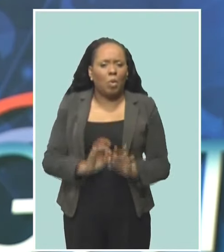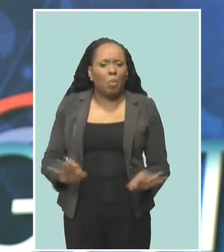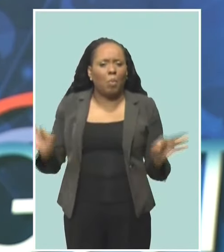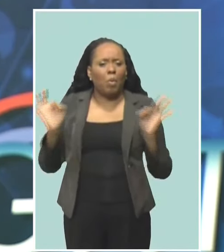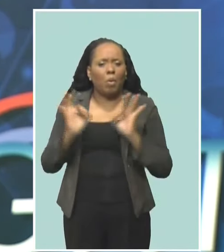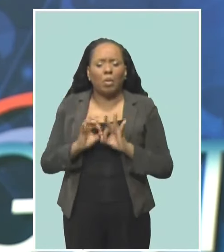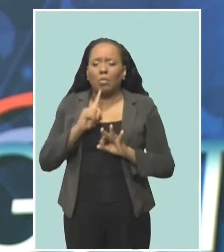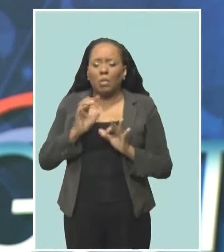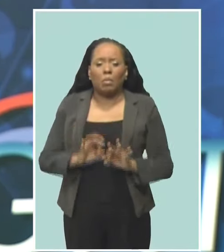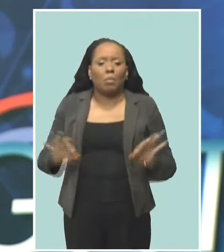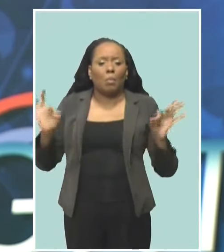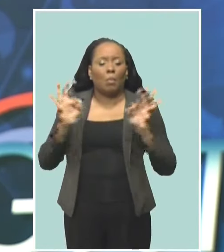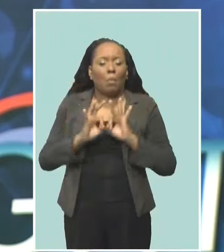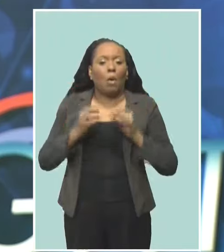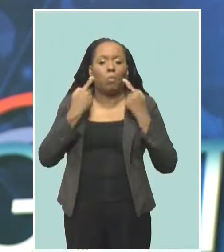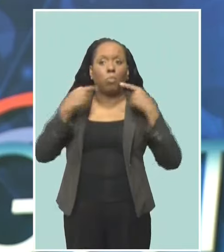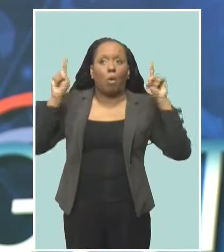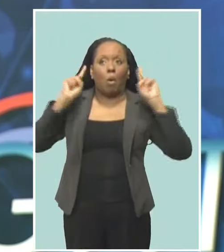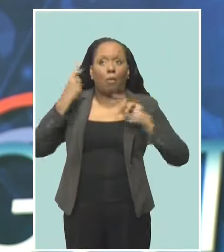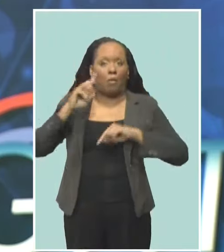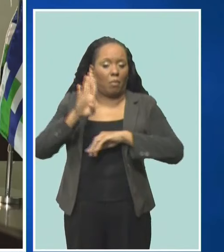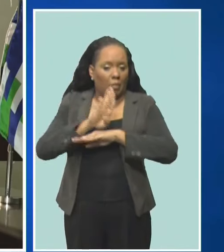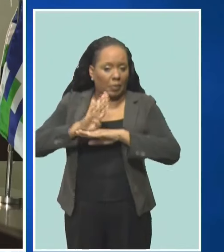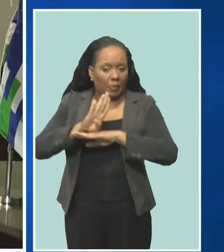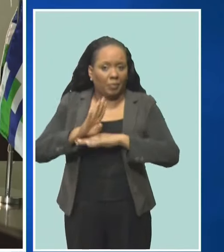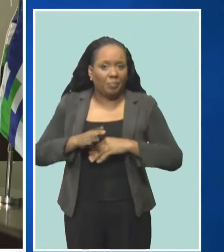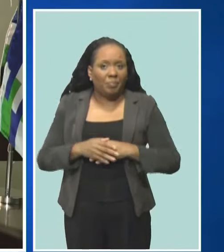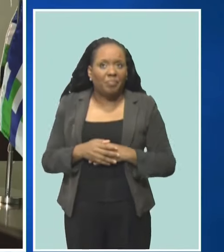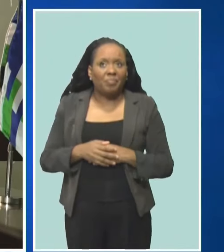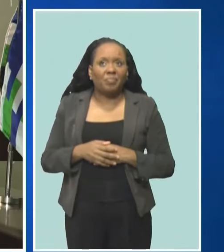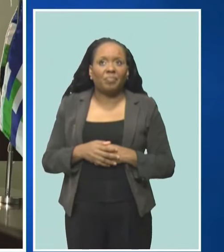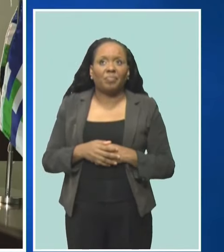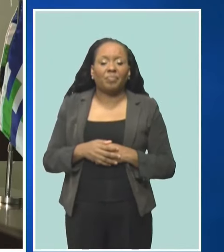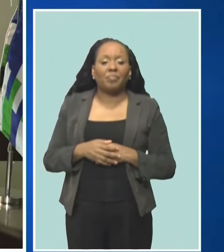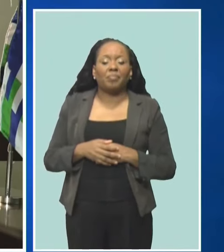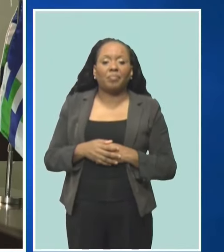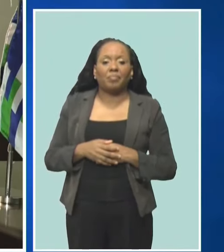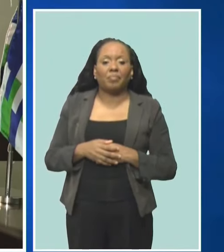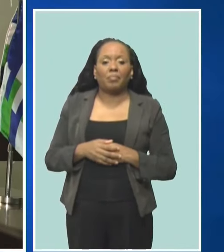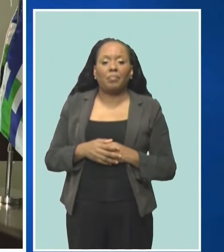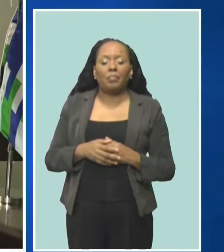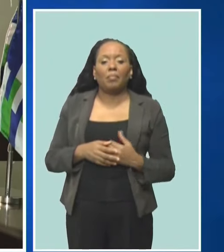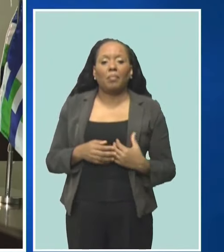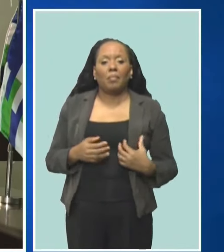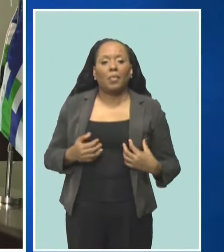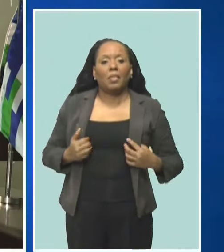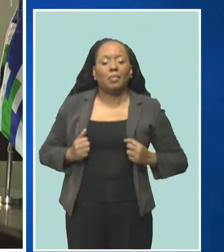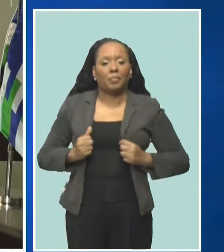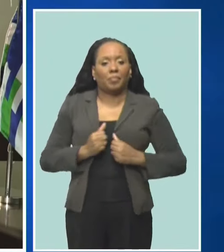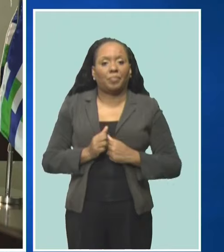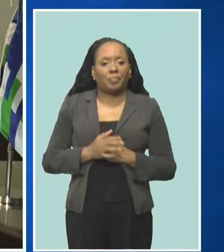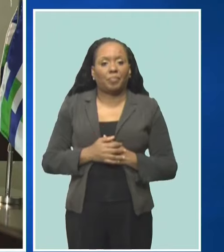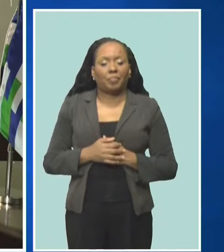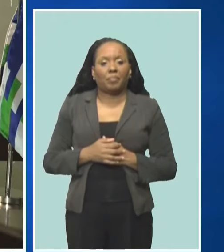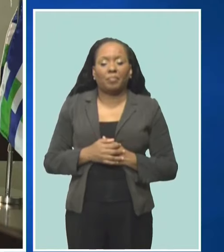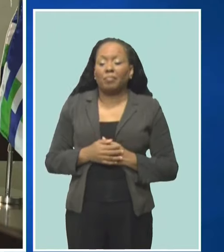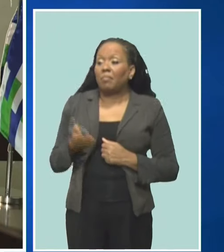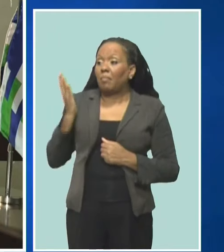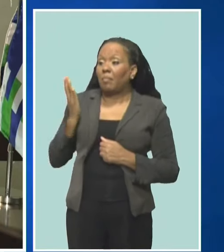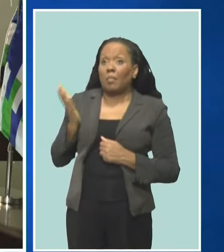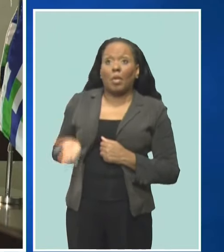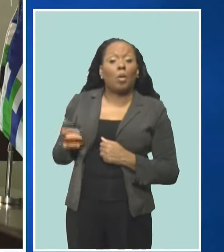milestone for Barbados. In the partnership spectrum, you have partners